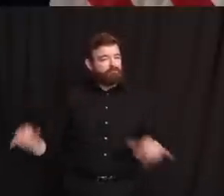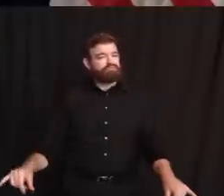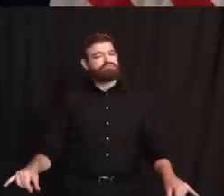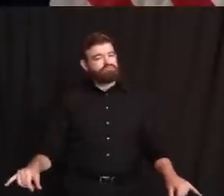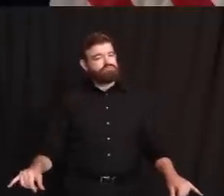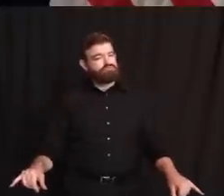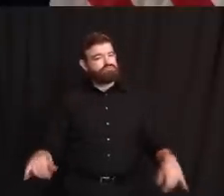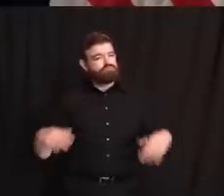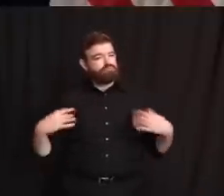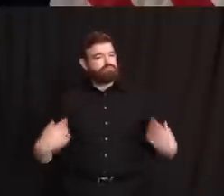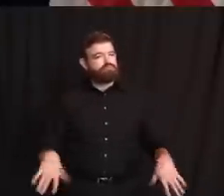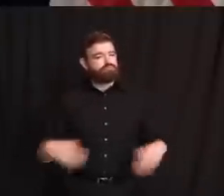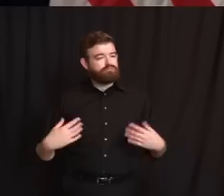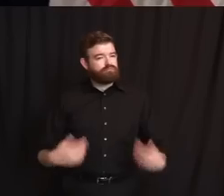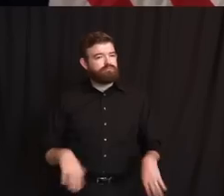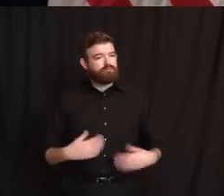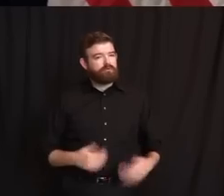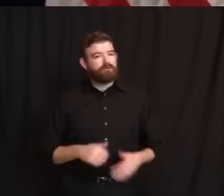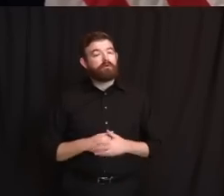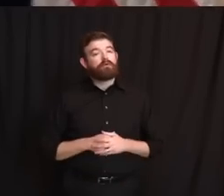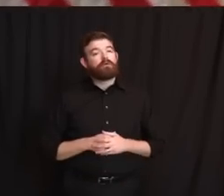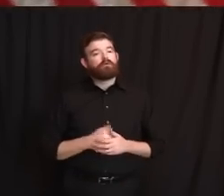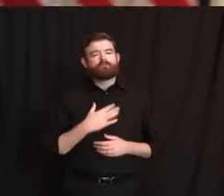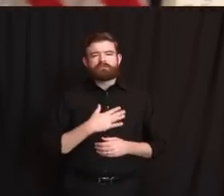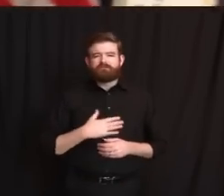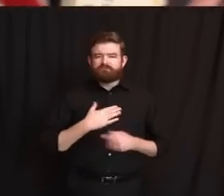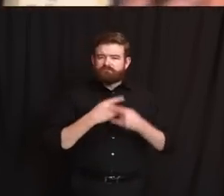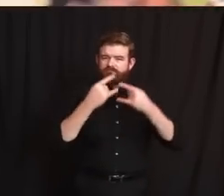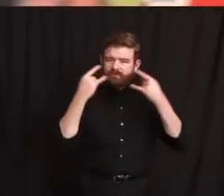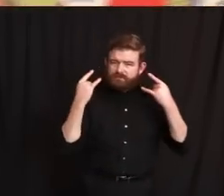you. With the second question, Gurbir on officer-involved shootings. Sure.